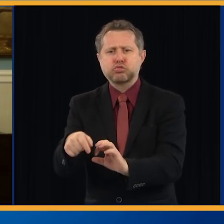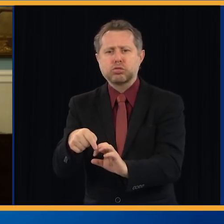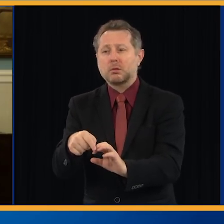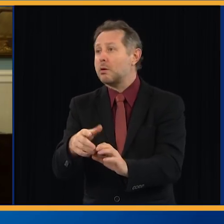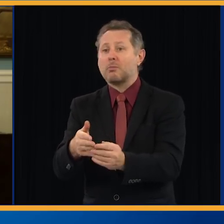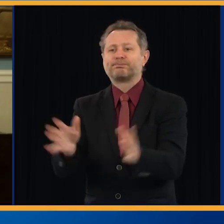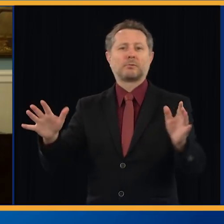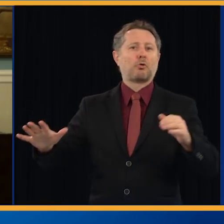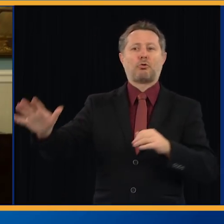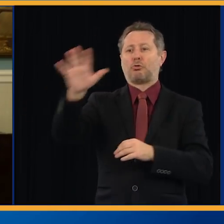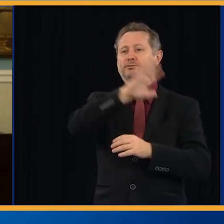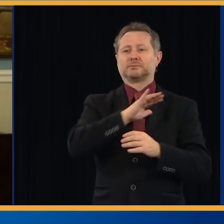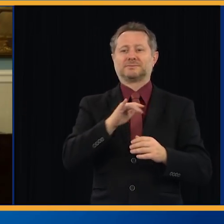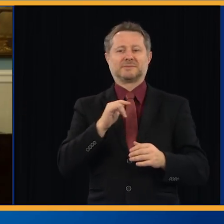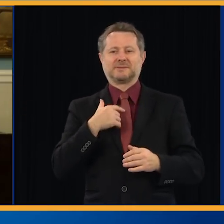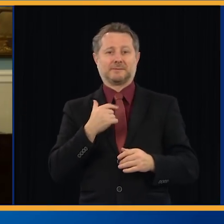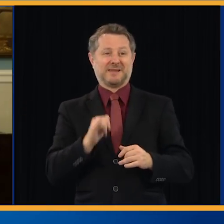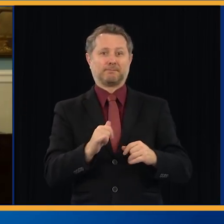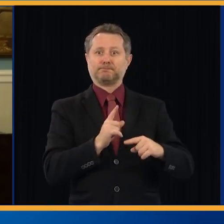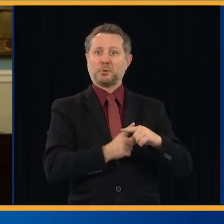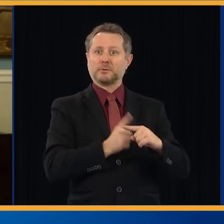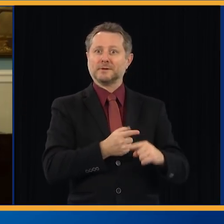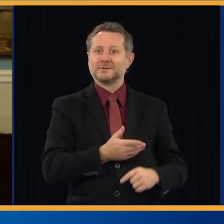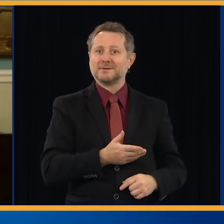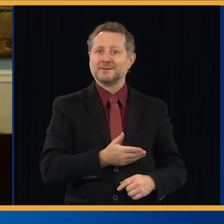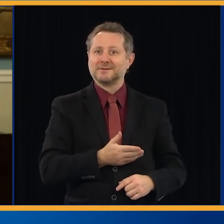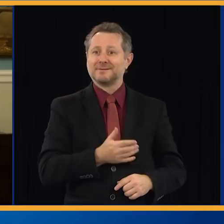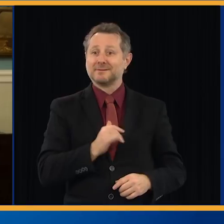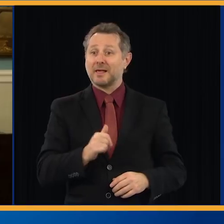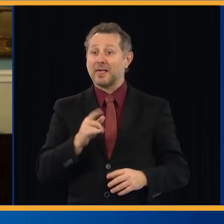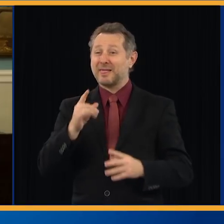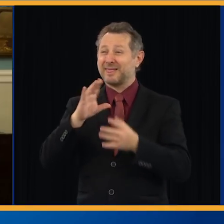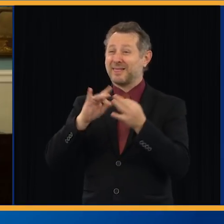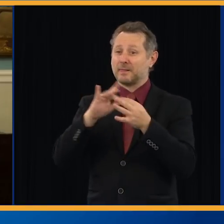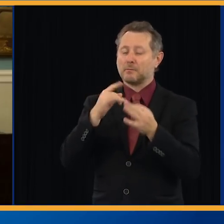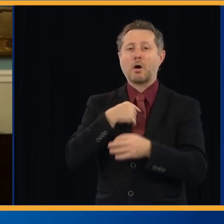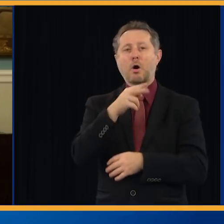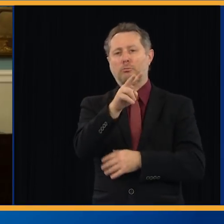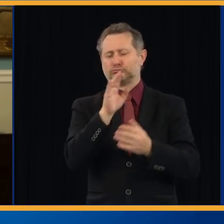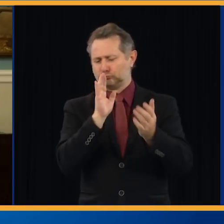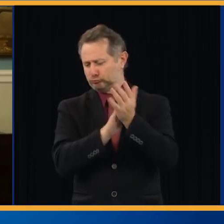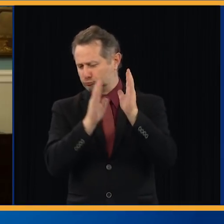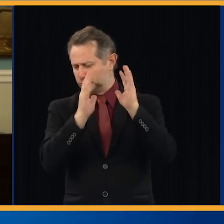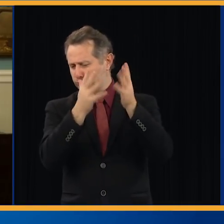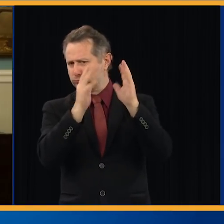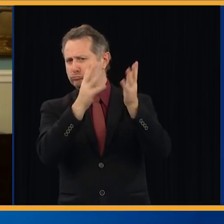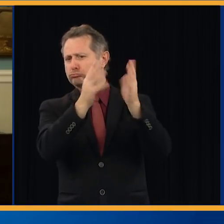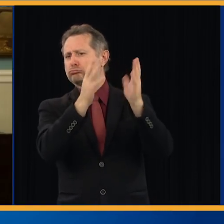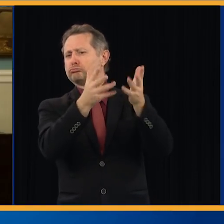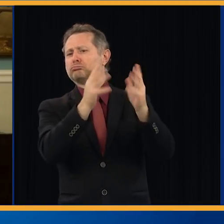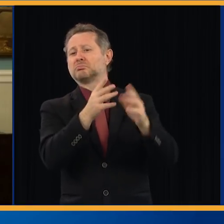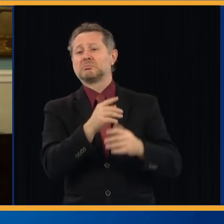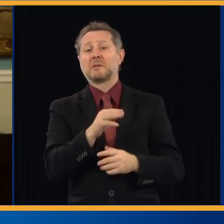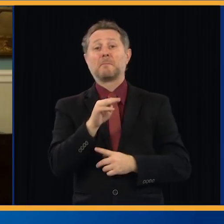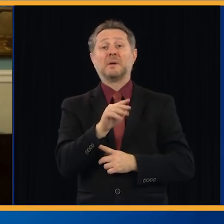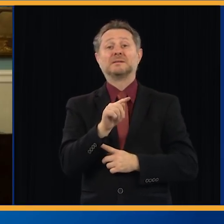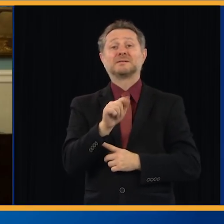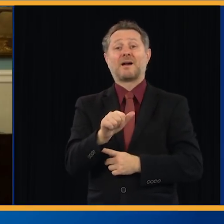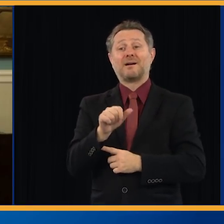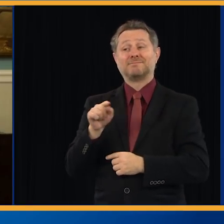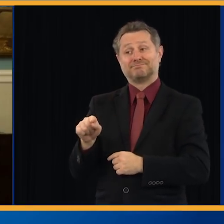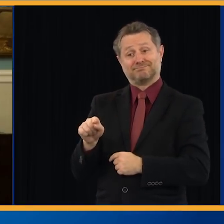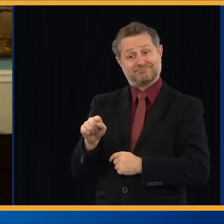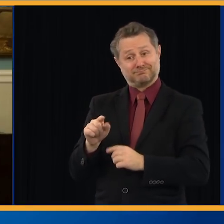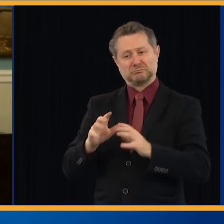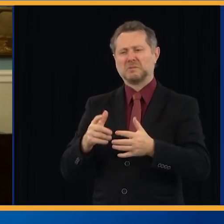we're talking about today is exactly that. And I commend you and everyone at the MTA. And I want to talk about why I think this